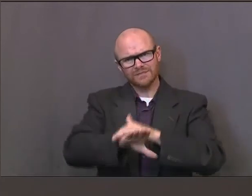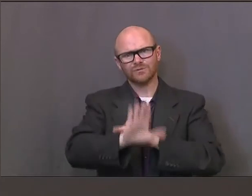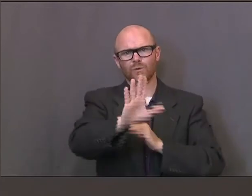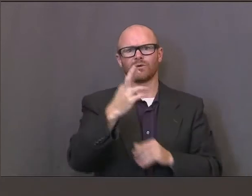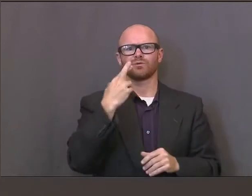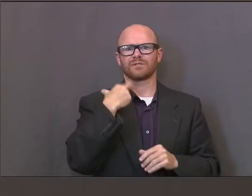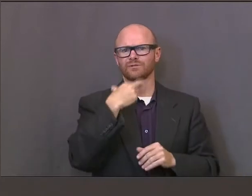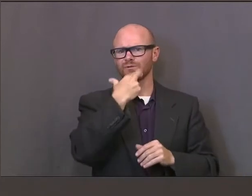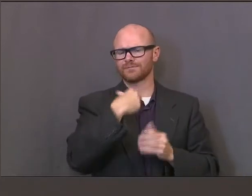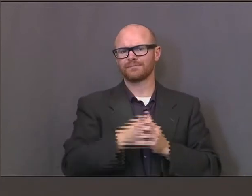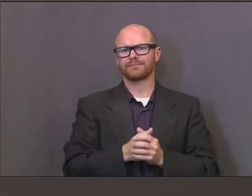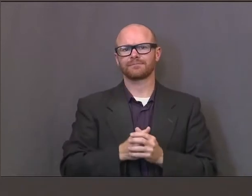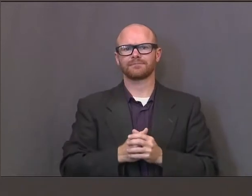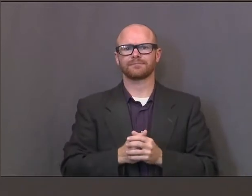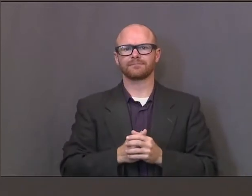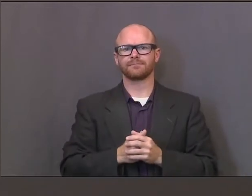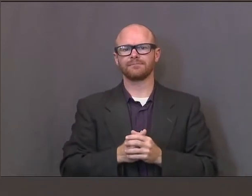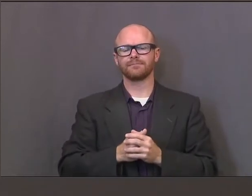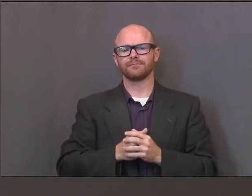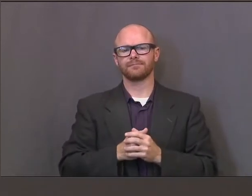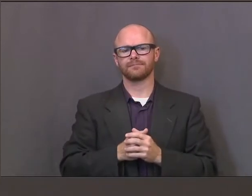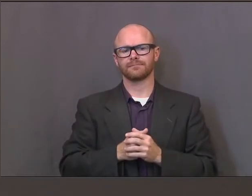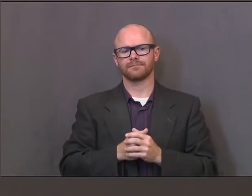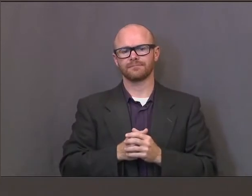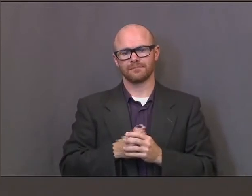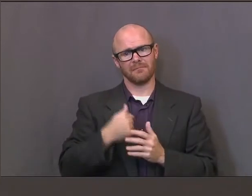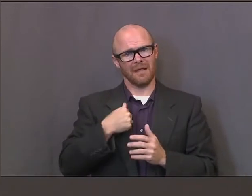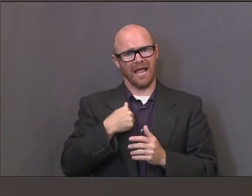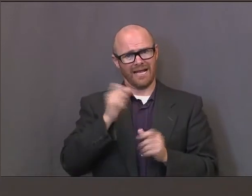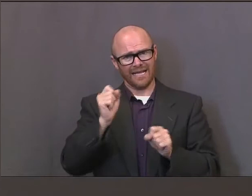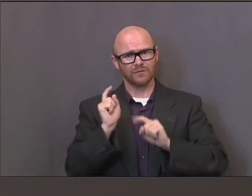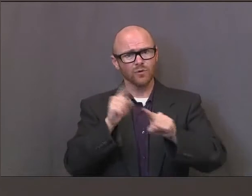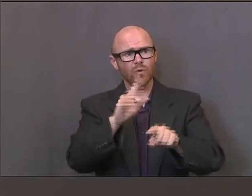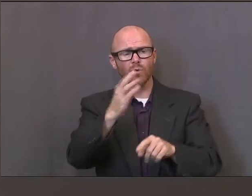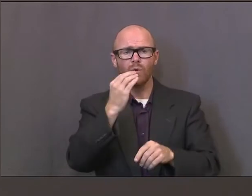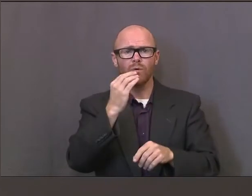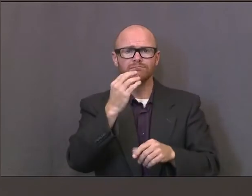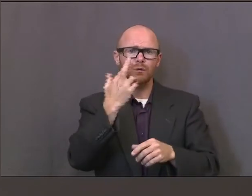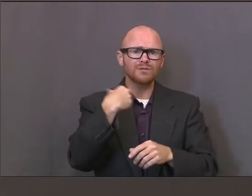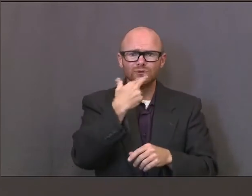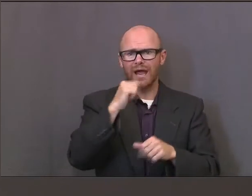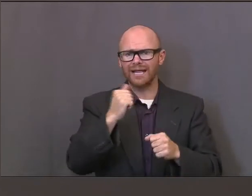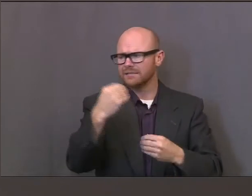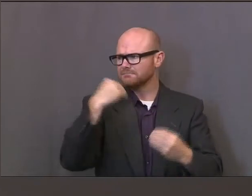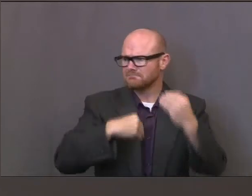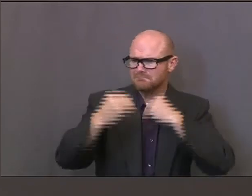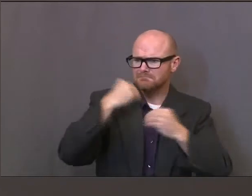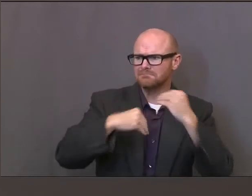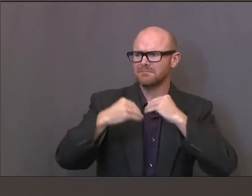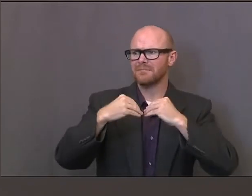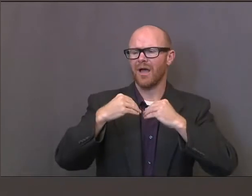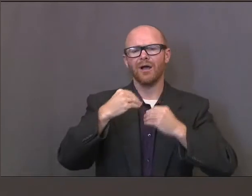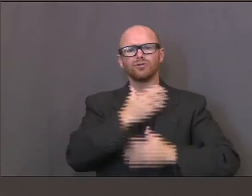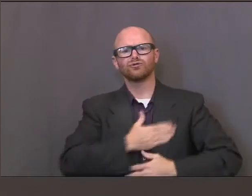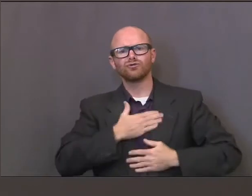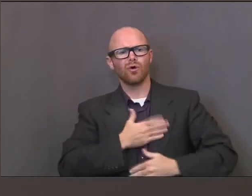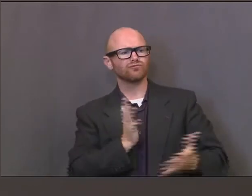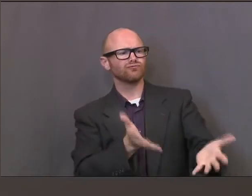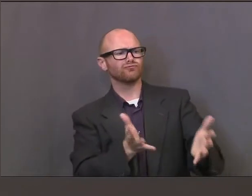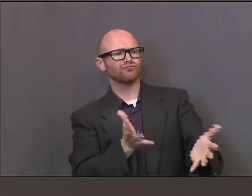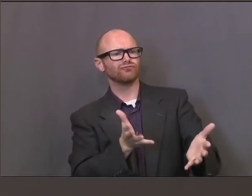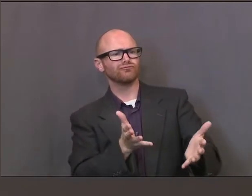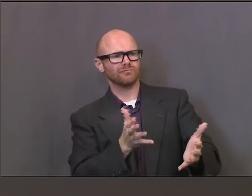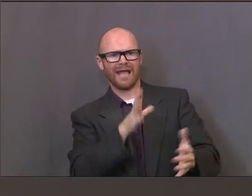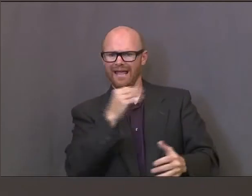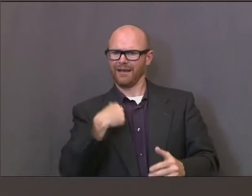feel like, if I go there, I'm not going to get sick. I'm going to be okay and I can have a good meal and enjoy others' company. In a socially